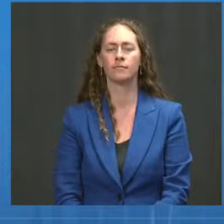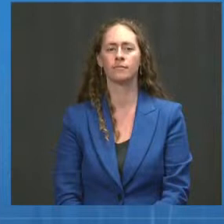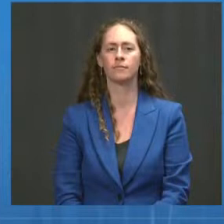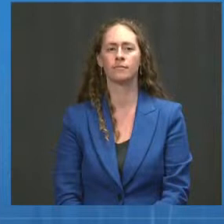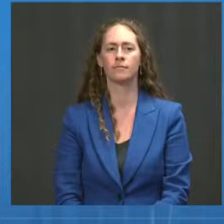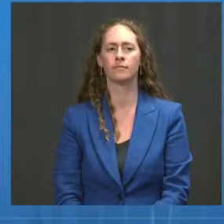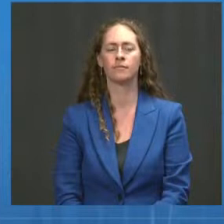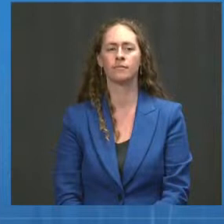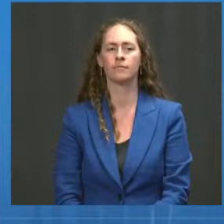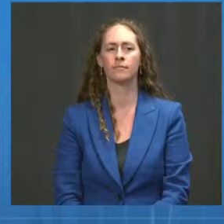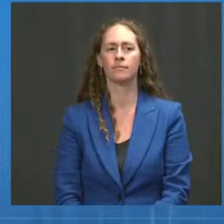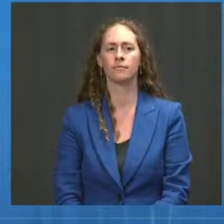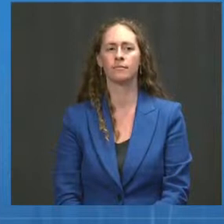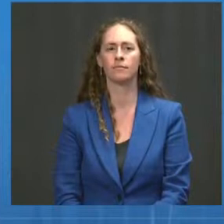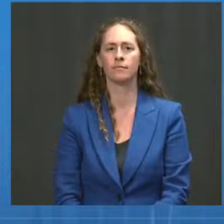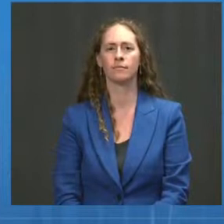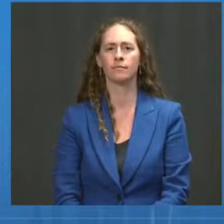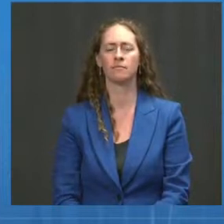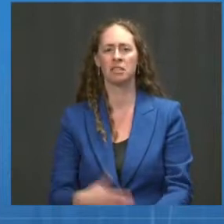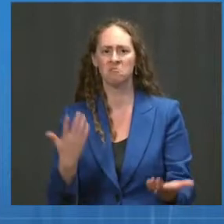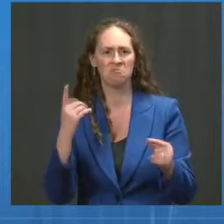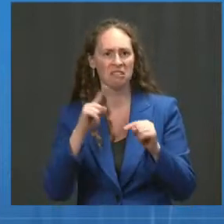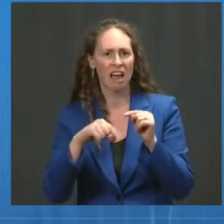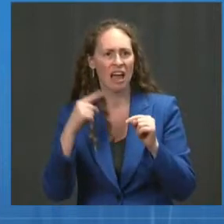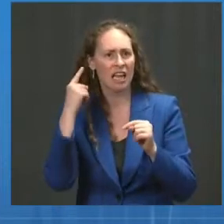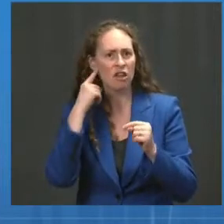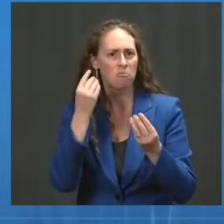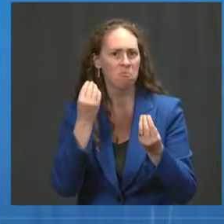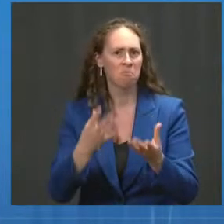Kevin, we're not hearing a question. We are not.